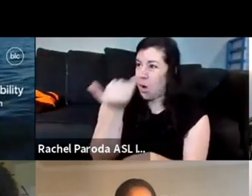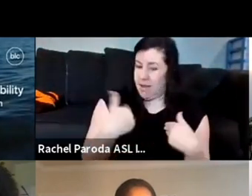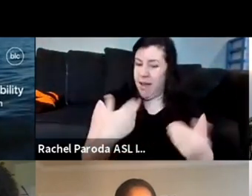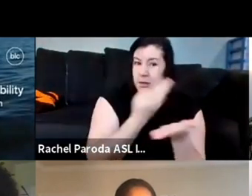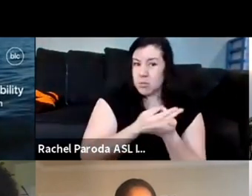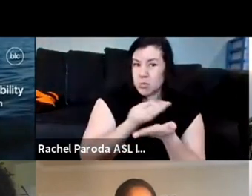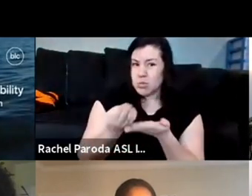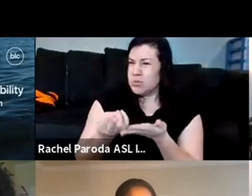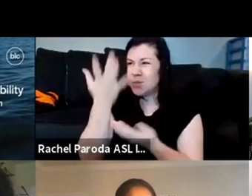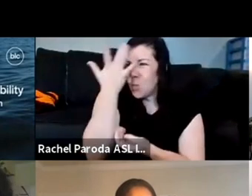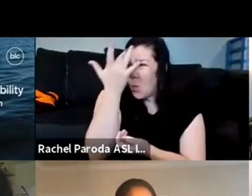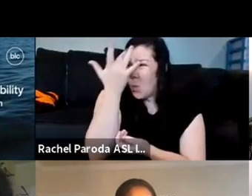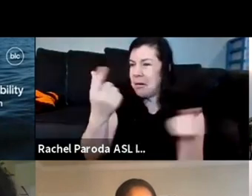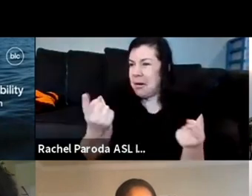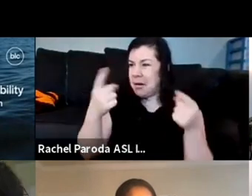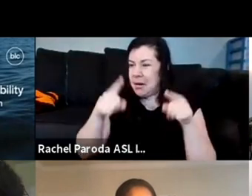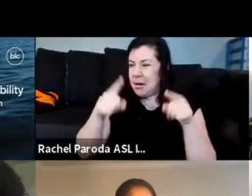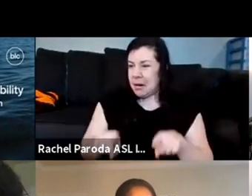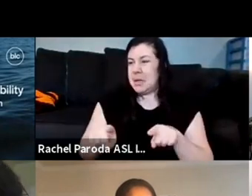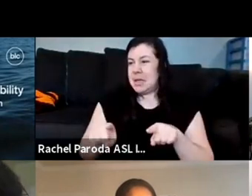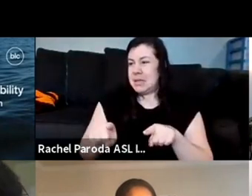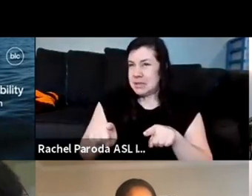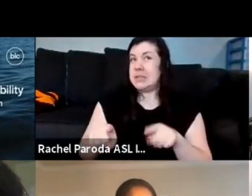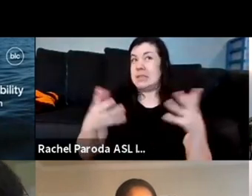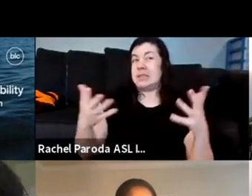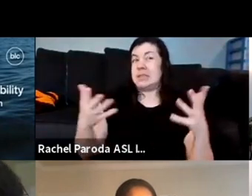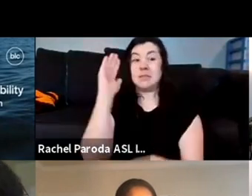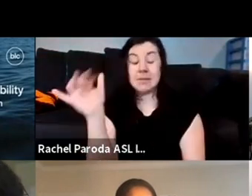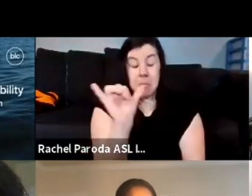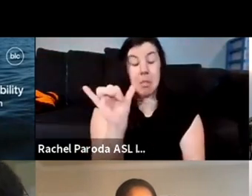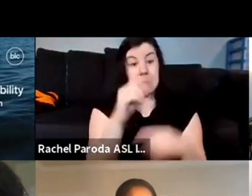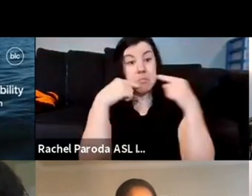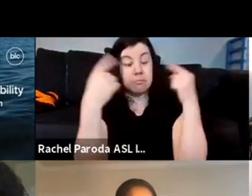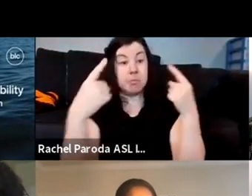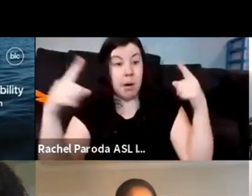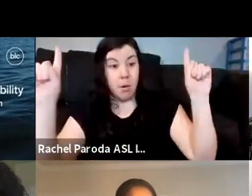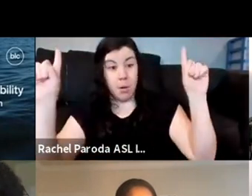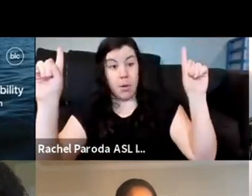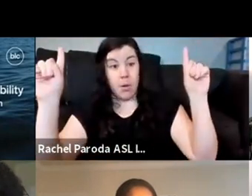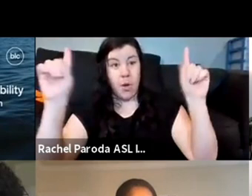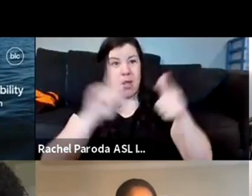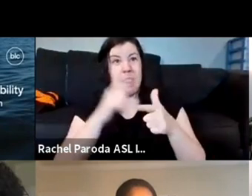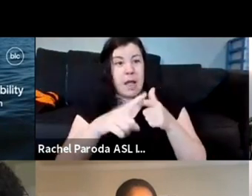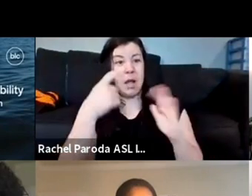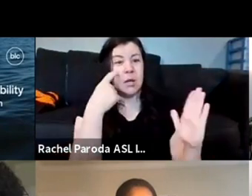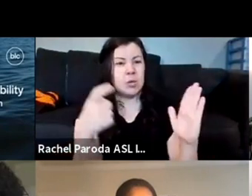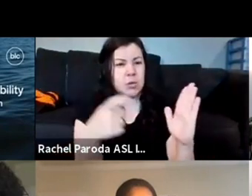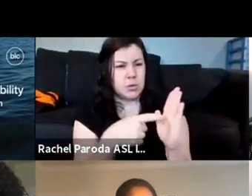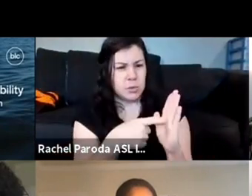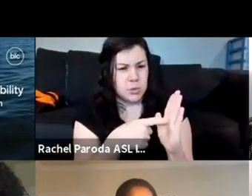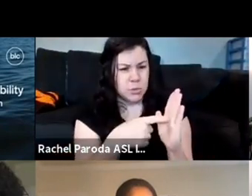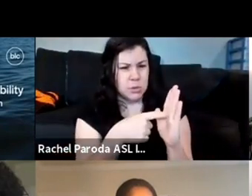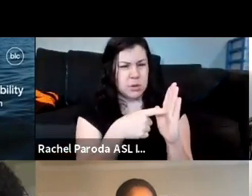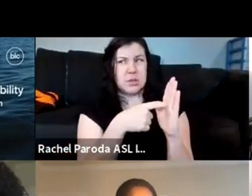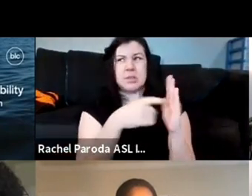but we're not doing it i mean it it it seemed as if it was working and then we saw the infraction we saw where they would you know build in